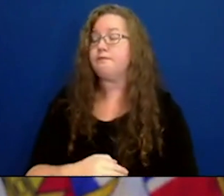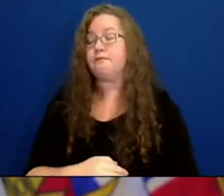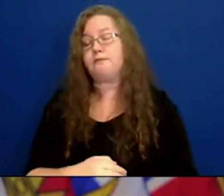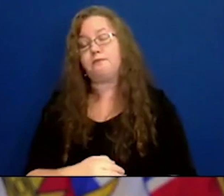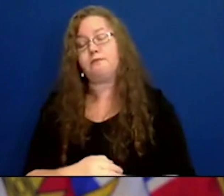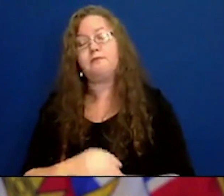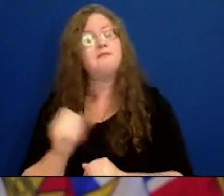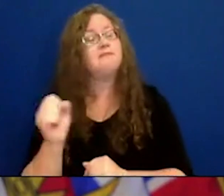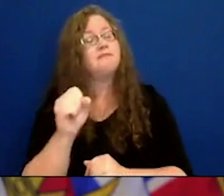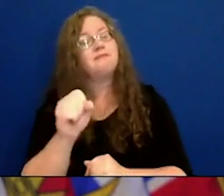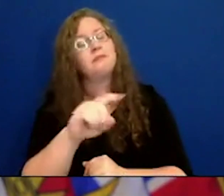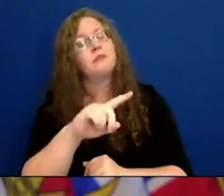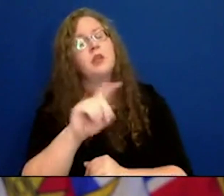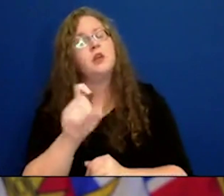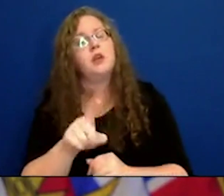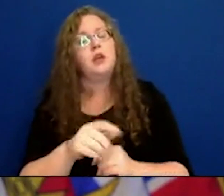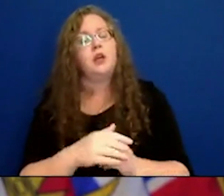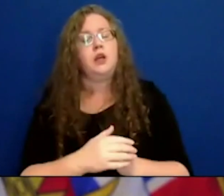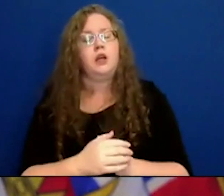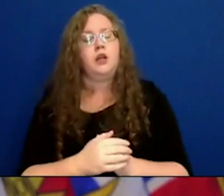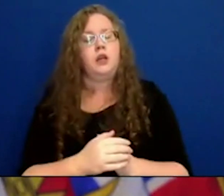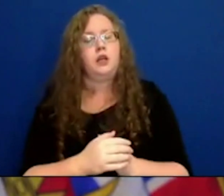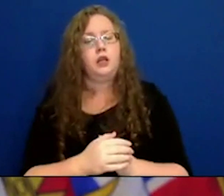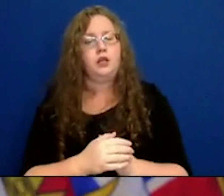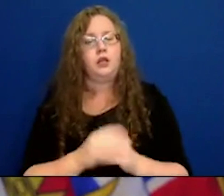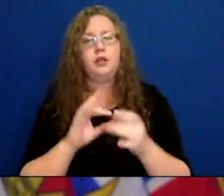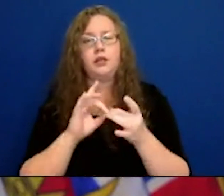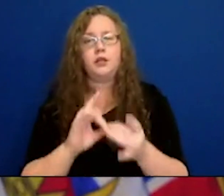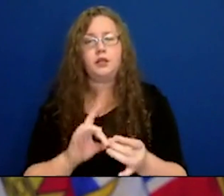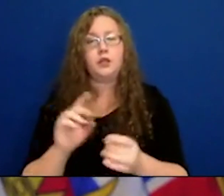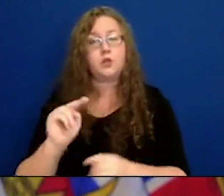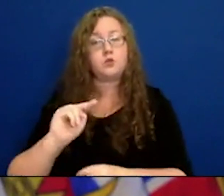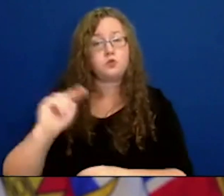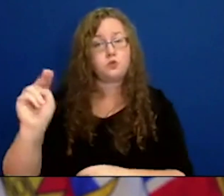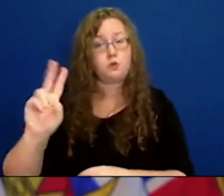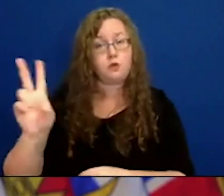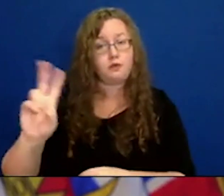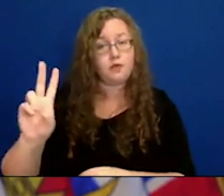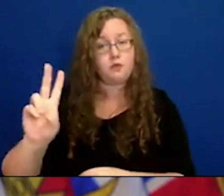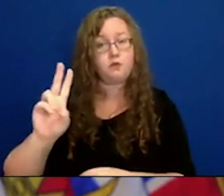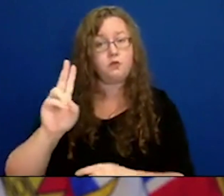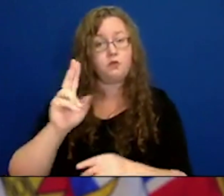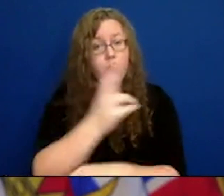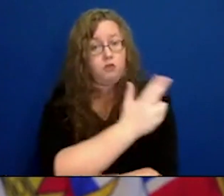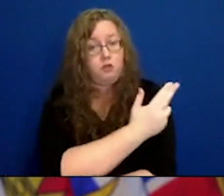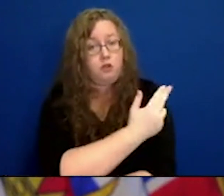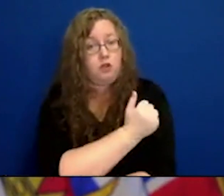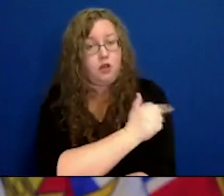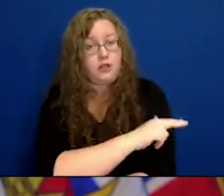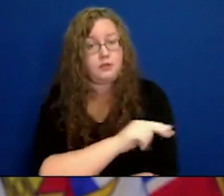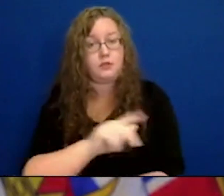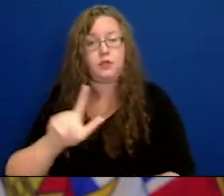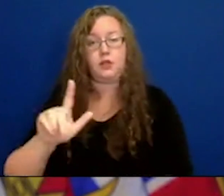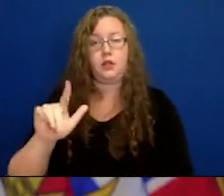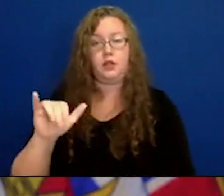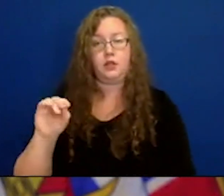I do have another question. This is about the North Shore. Lionsgate Hospital,